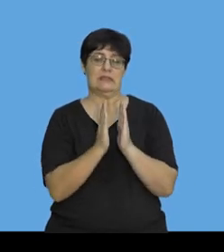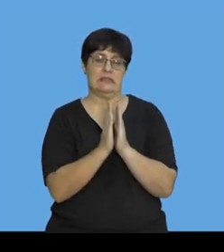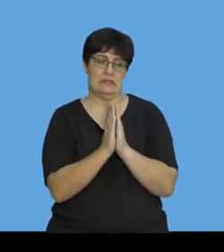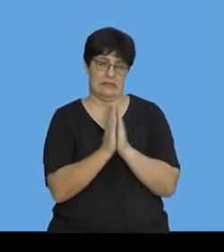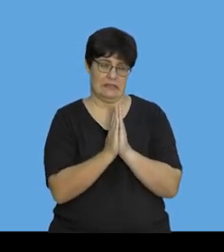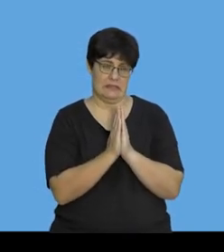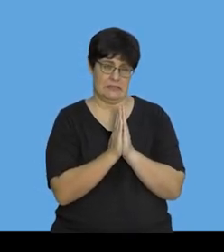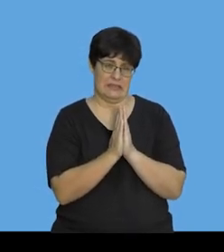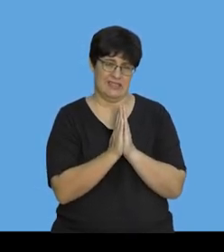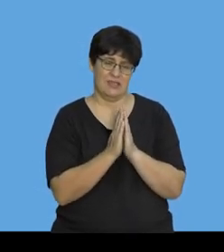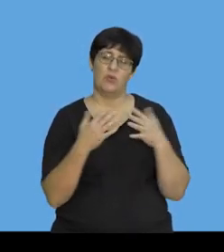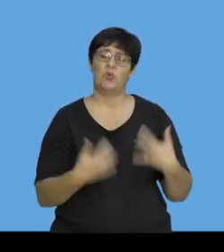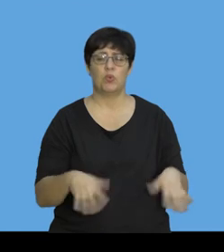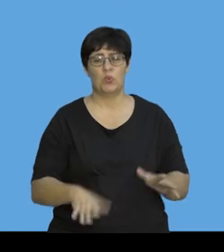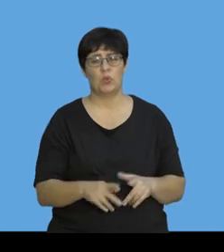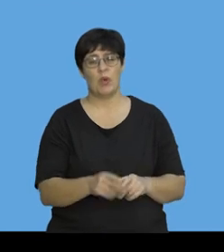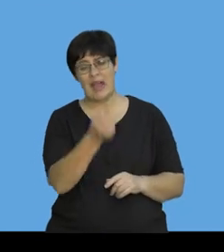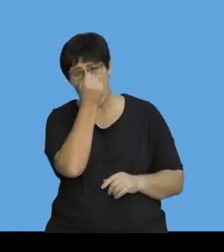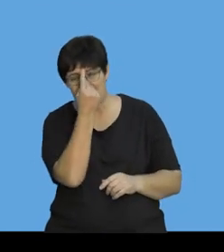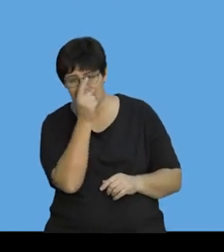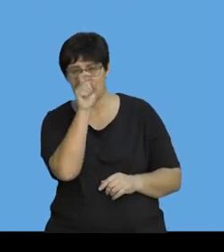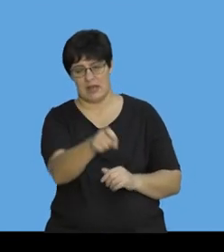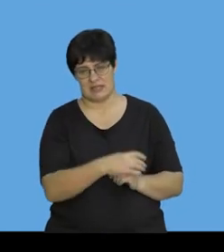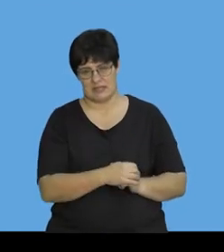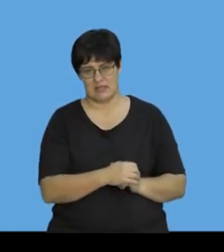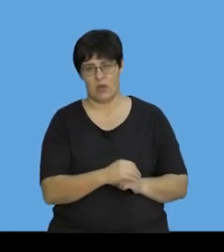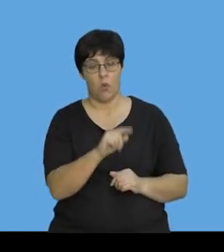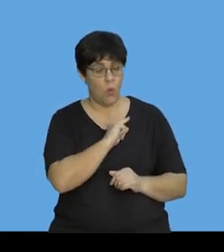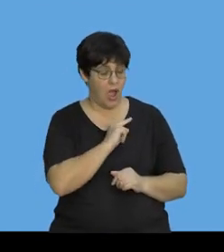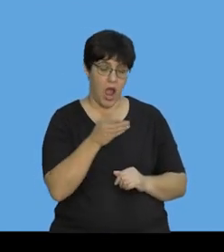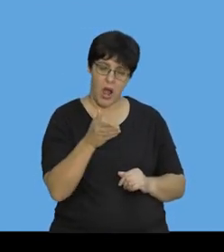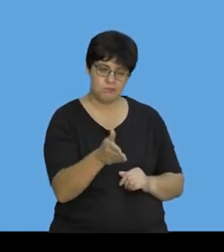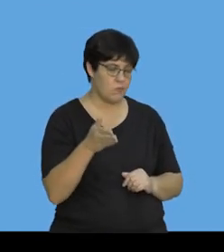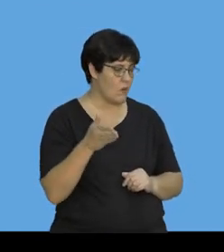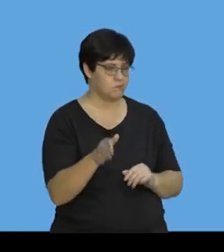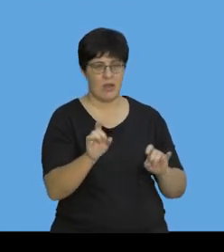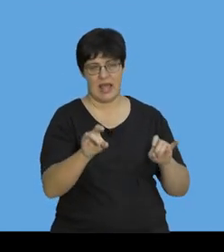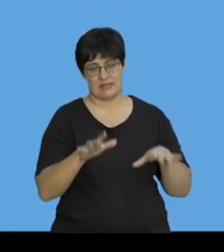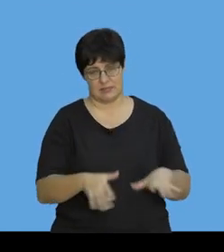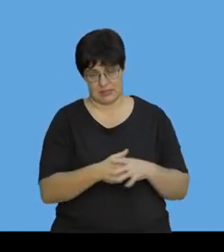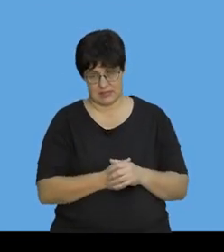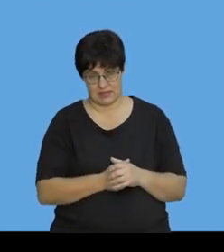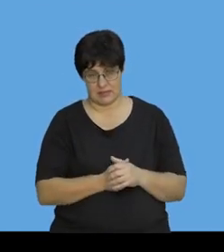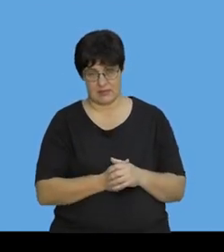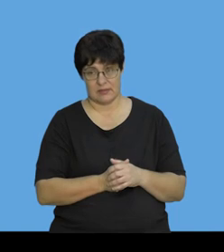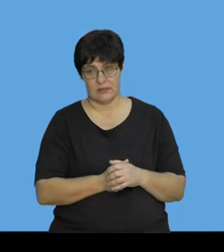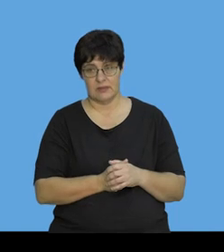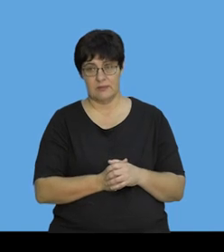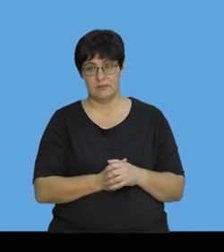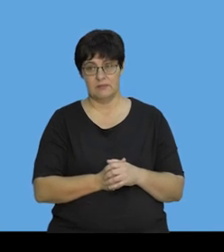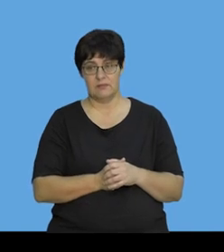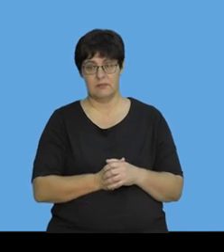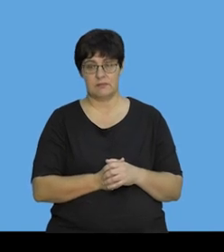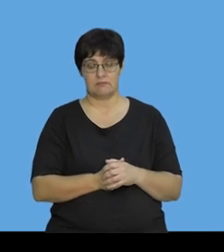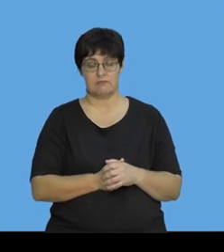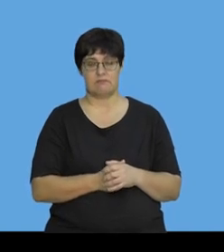Please, guys, this is so important for you to get, because they're asked this often. It comes up in lots of types of questions.